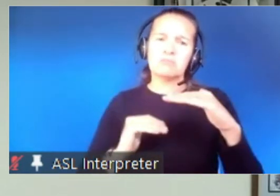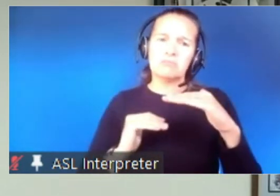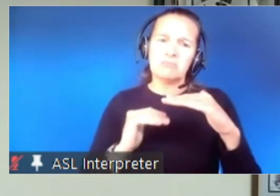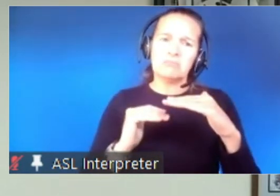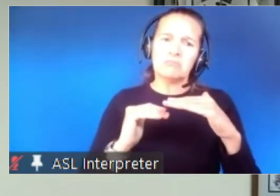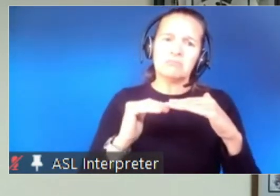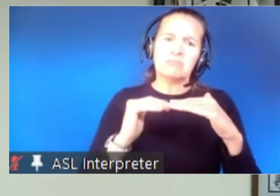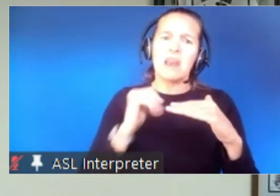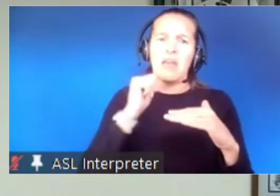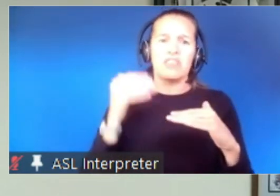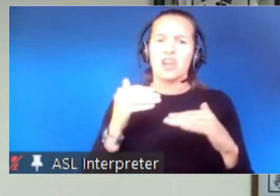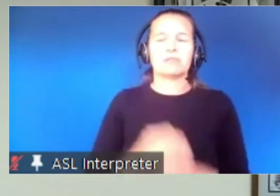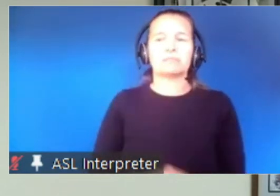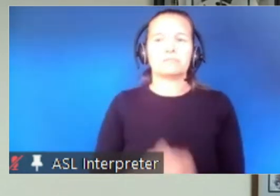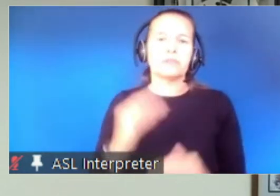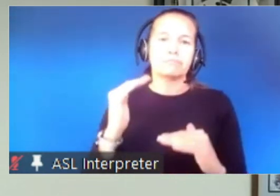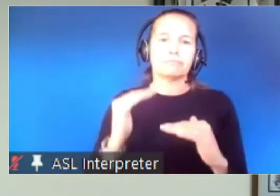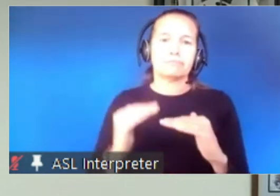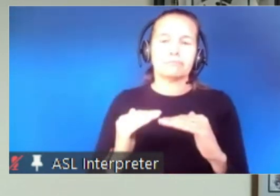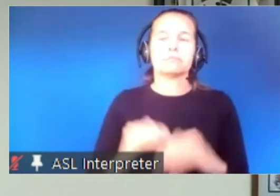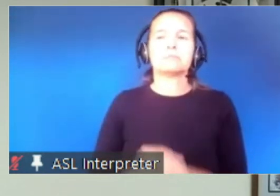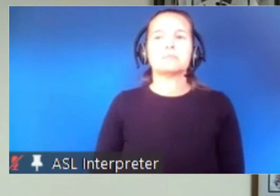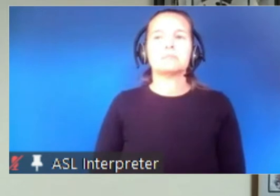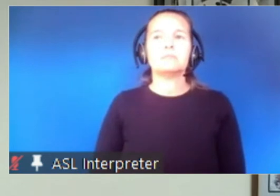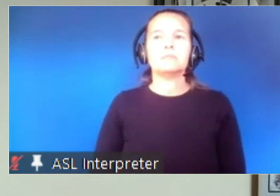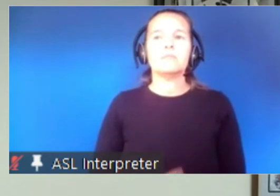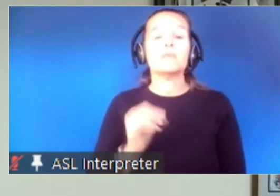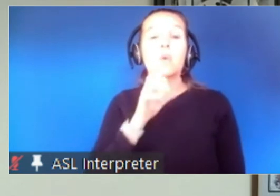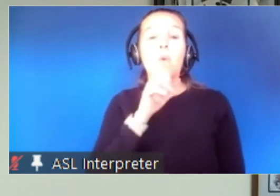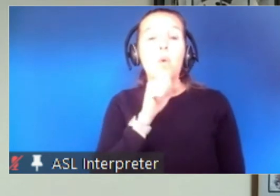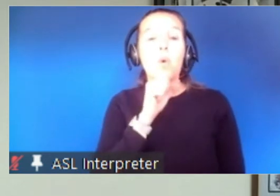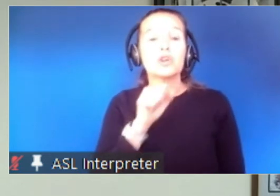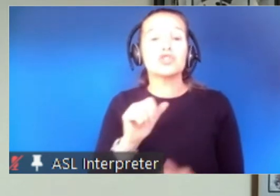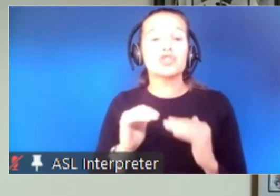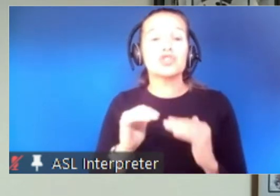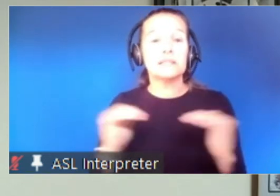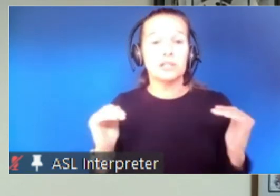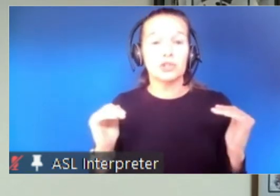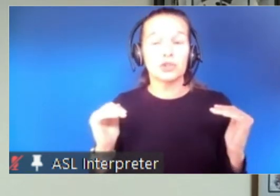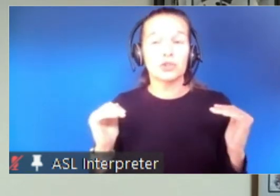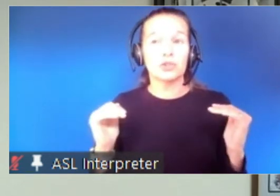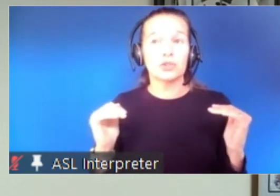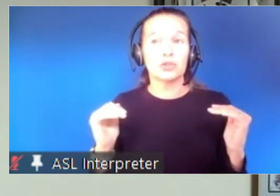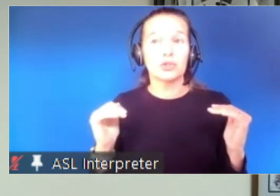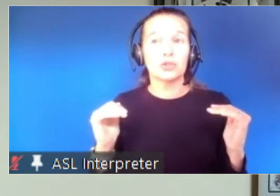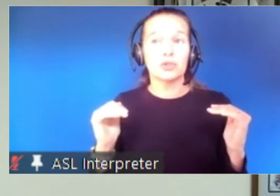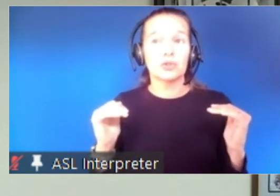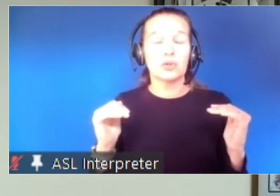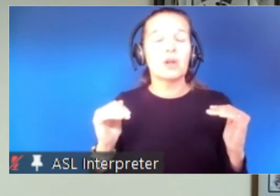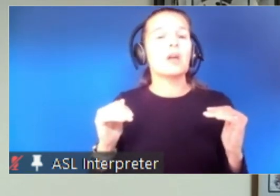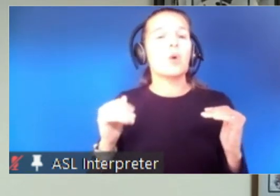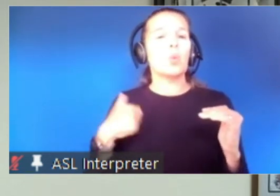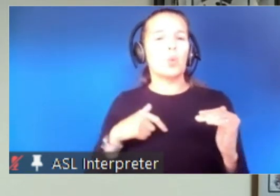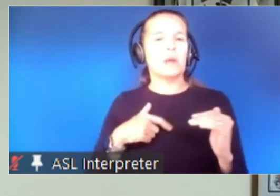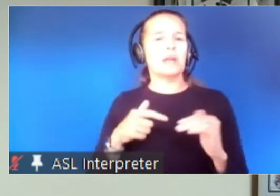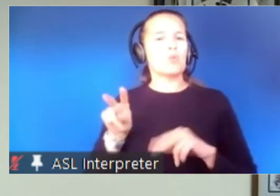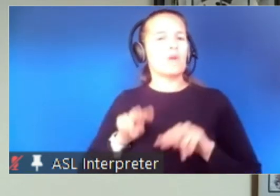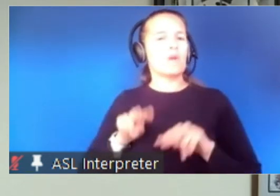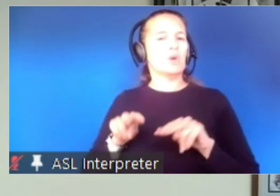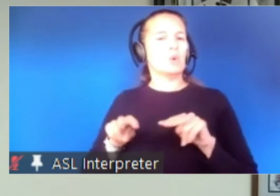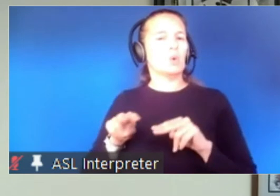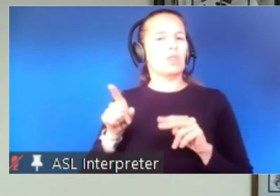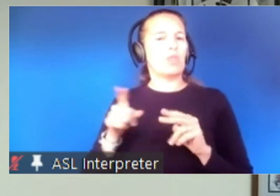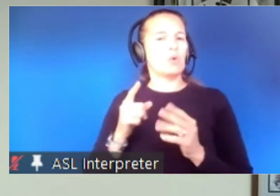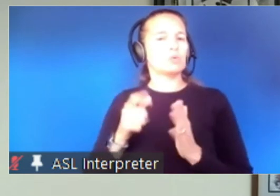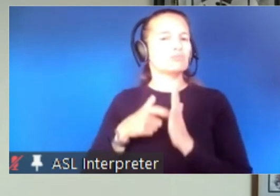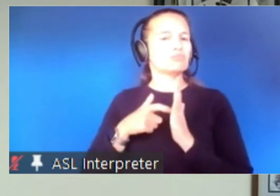Briefly the highlights of the orange tier um were reviewed last week but